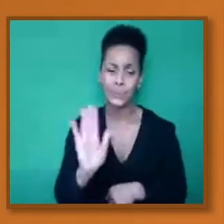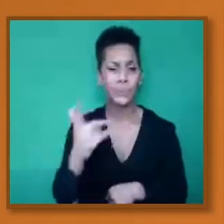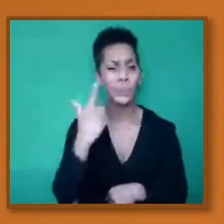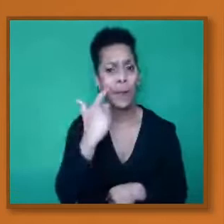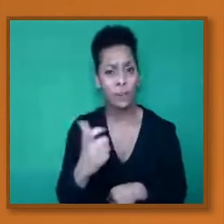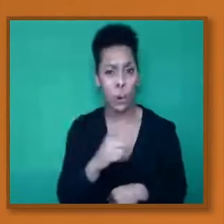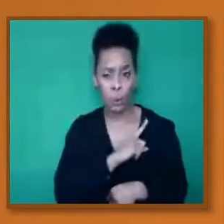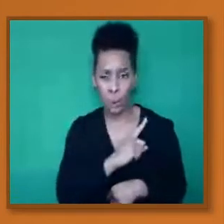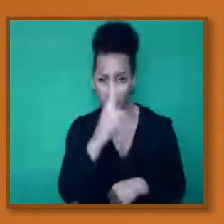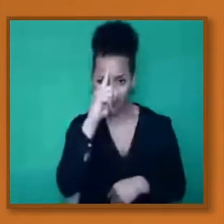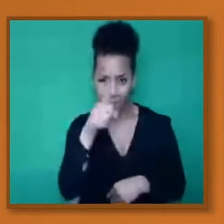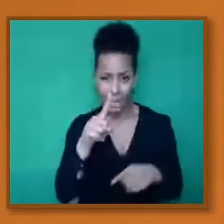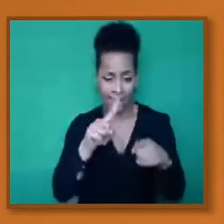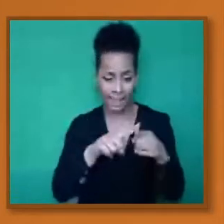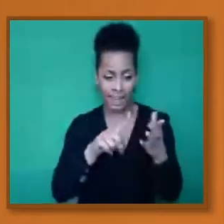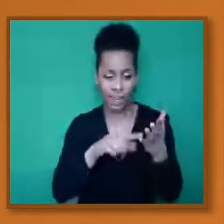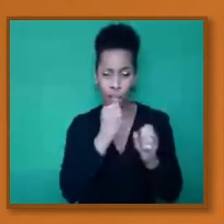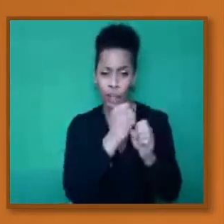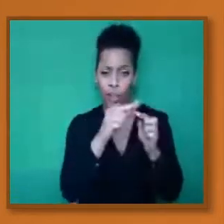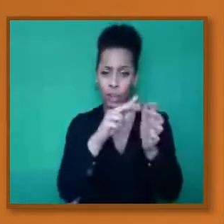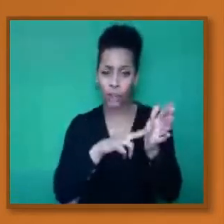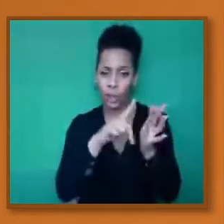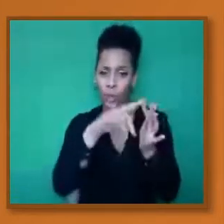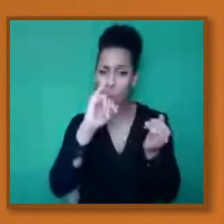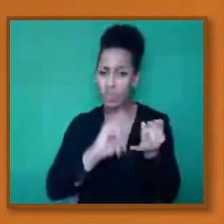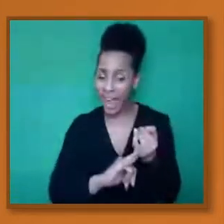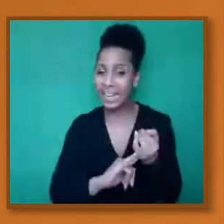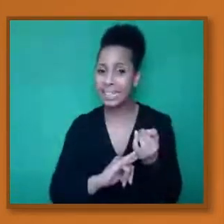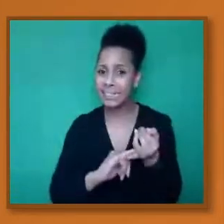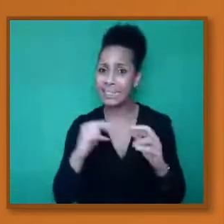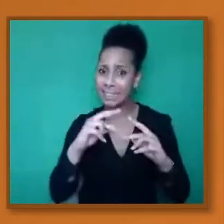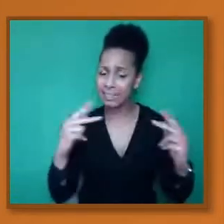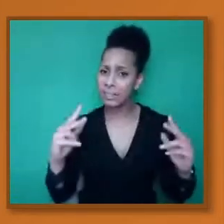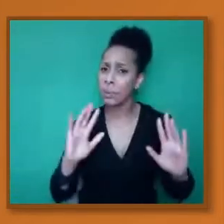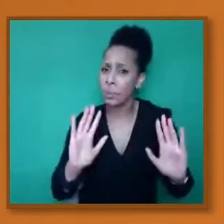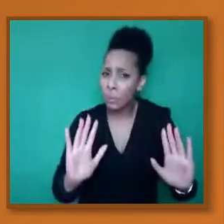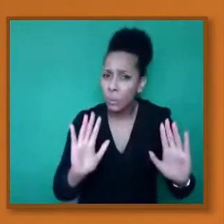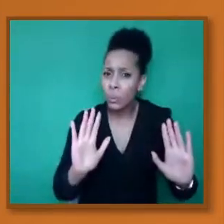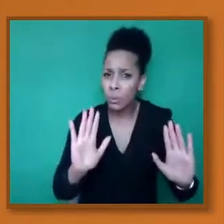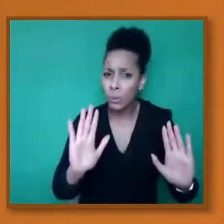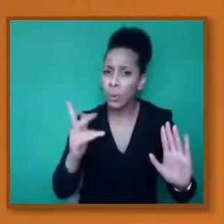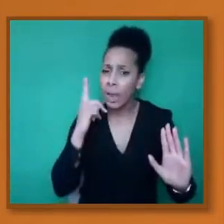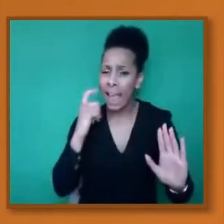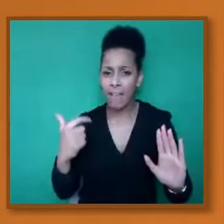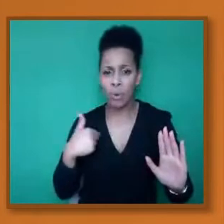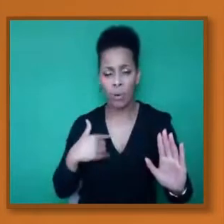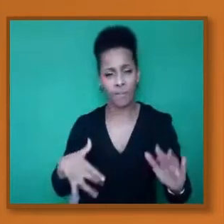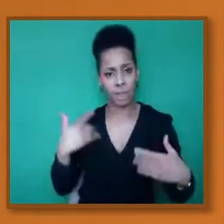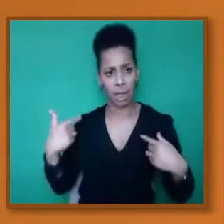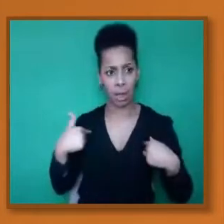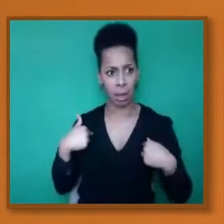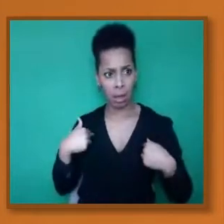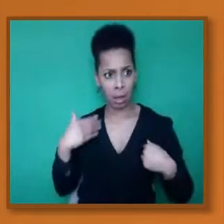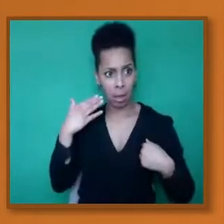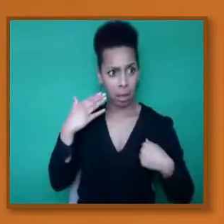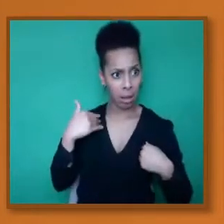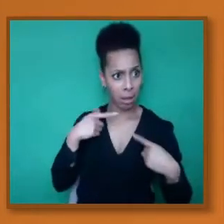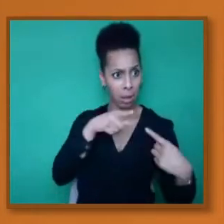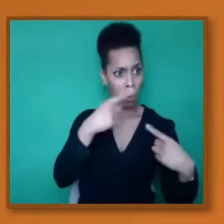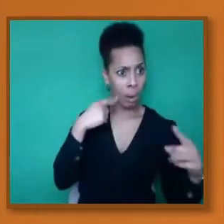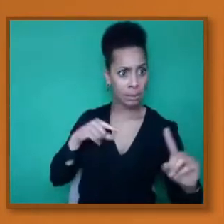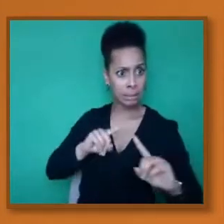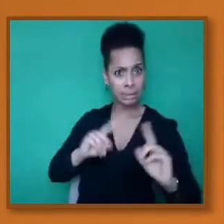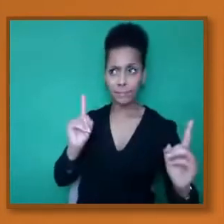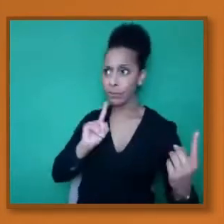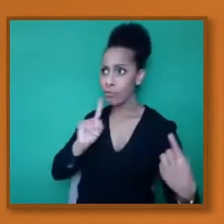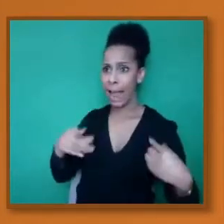So it's really important that we're very careful in how we answer that. I do agree